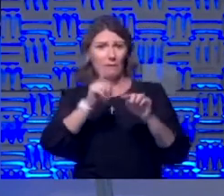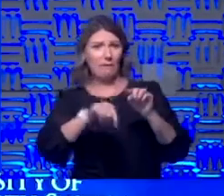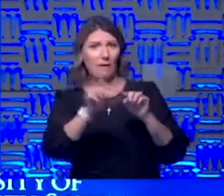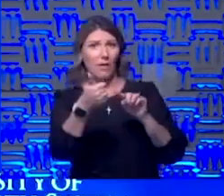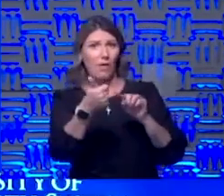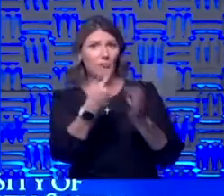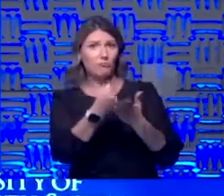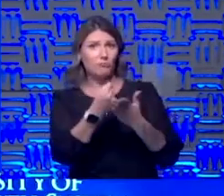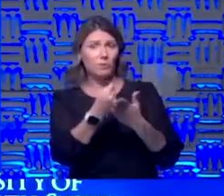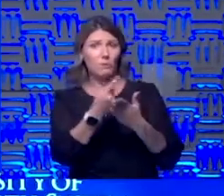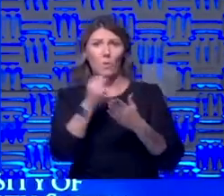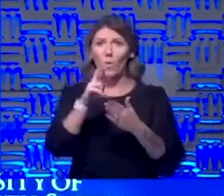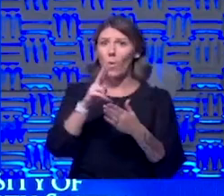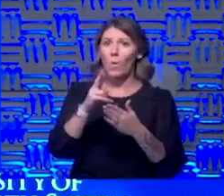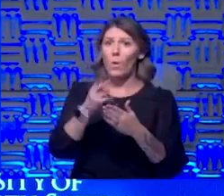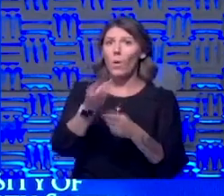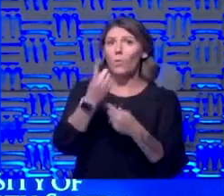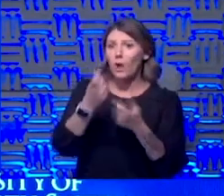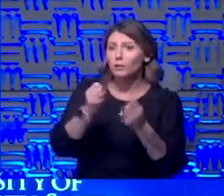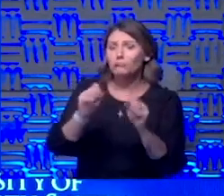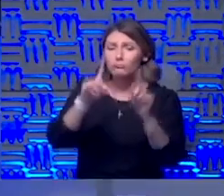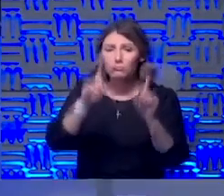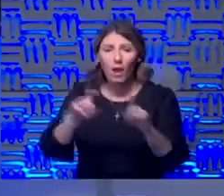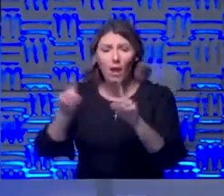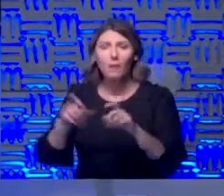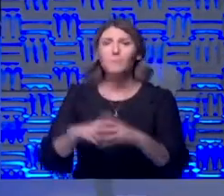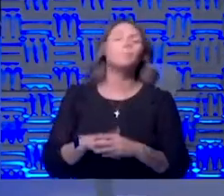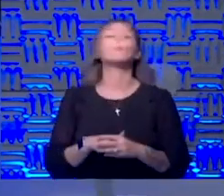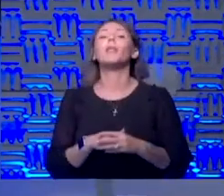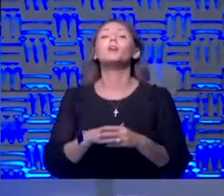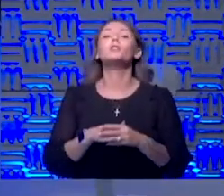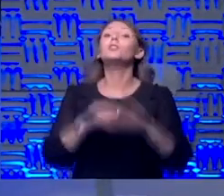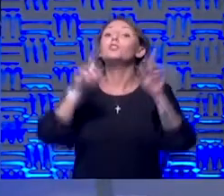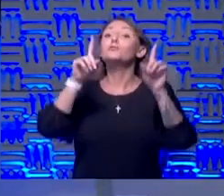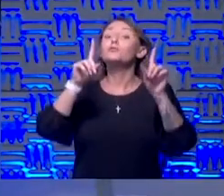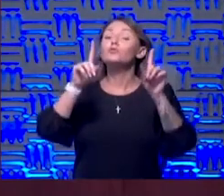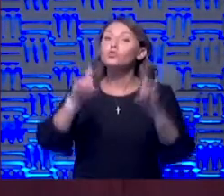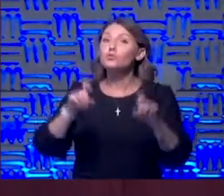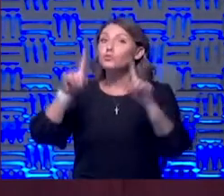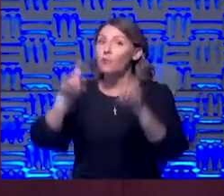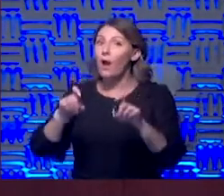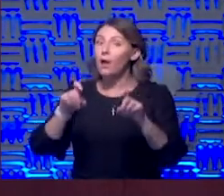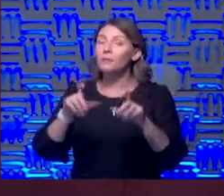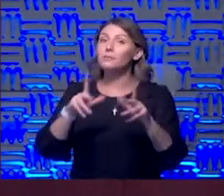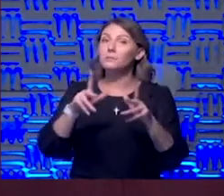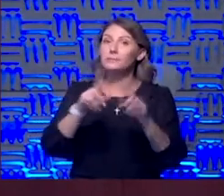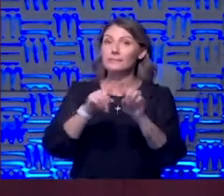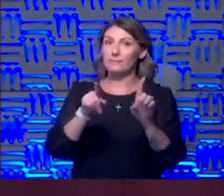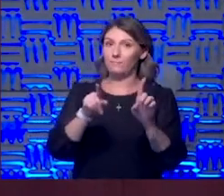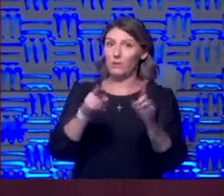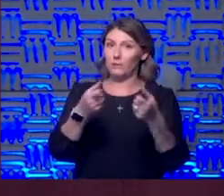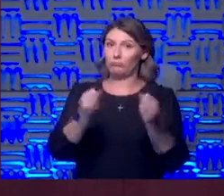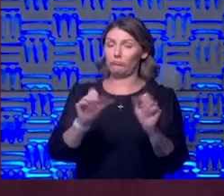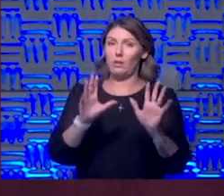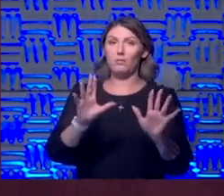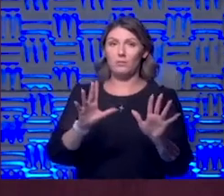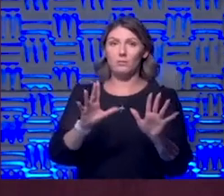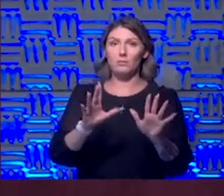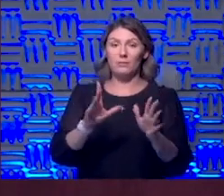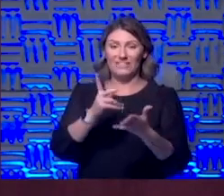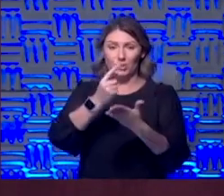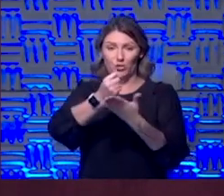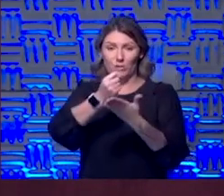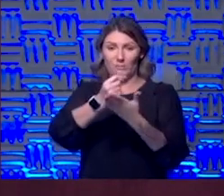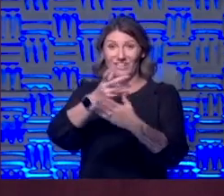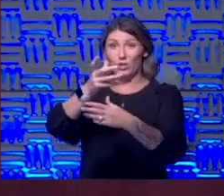if you go into one trial does that bump you out for a different trial well trials are different but if you if you get treatment then that's a